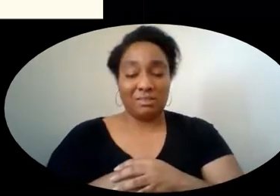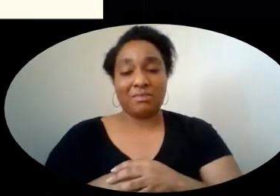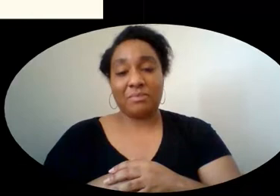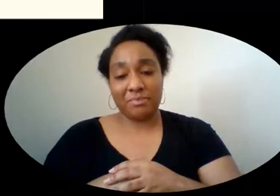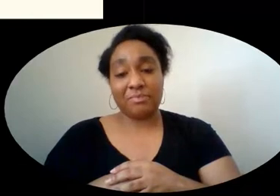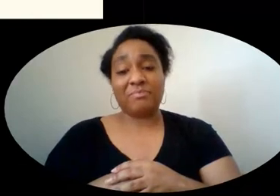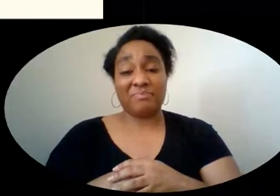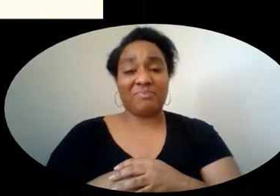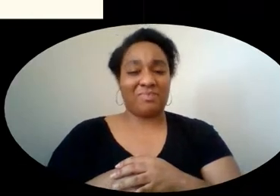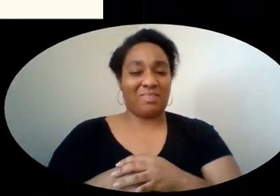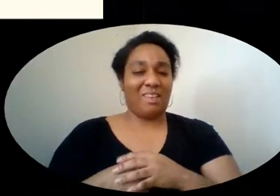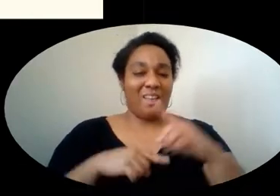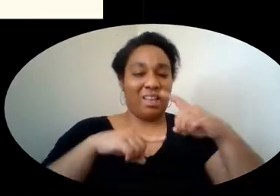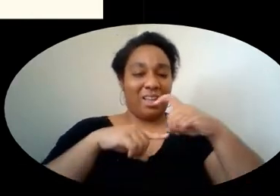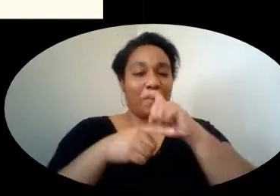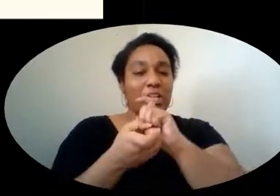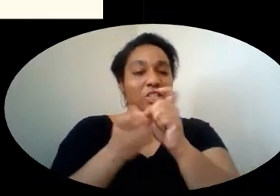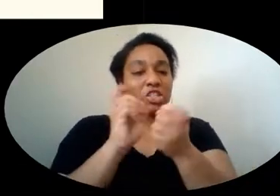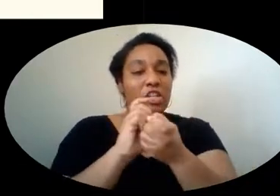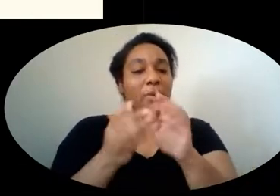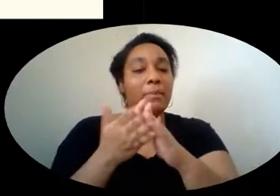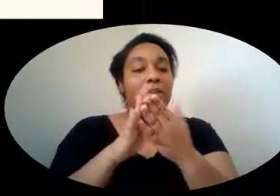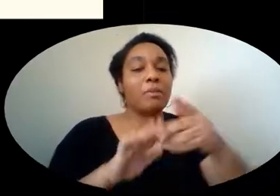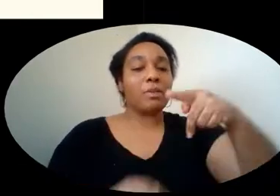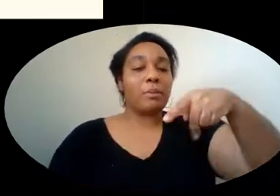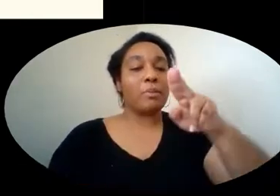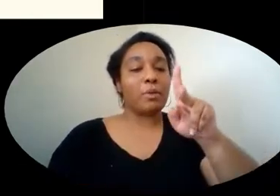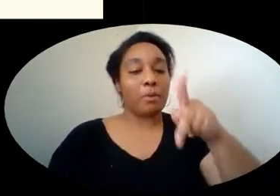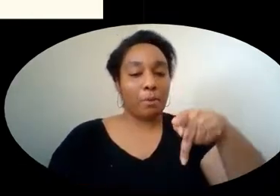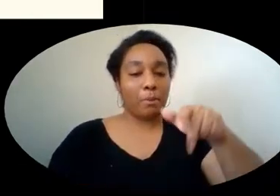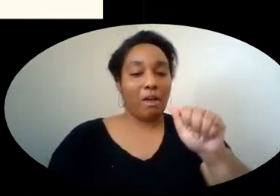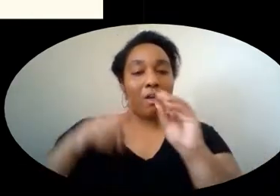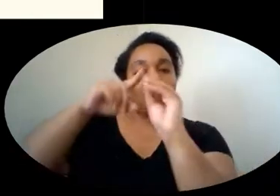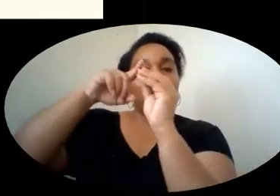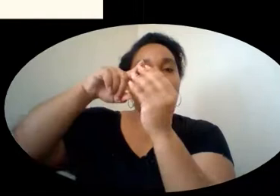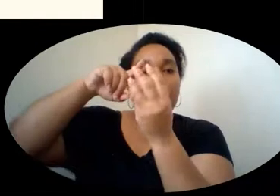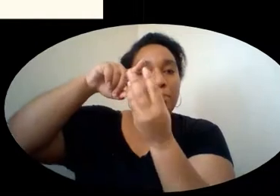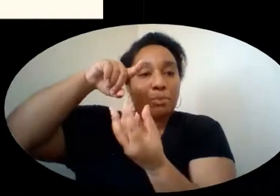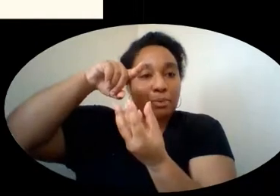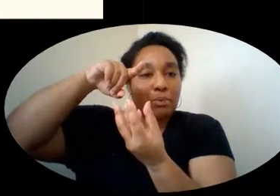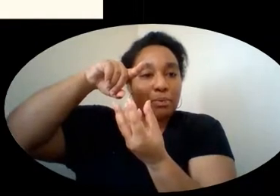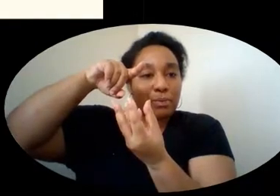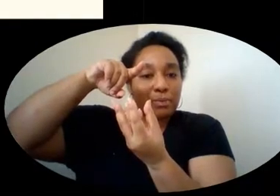Then the caterpillar changes into a pupa, which is also called a chrysalis.